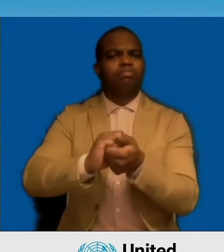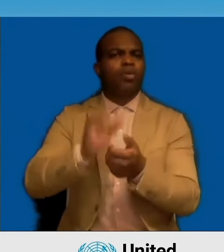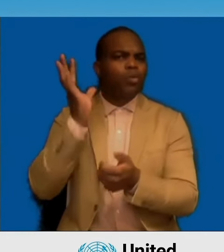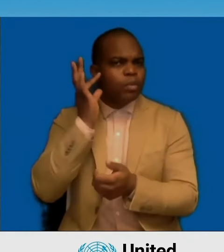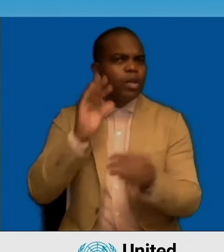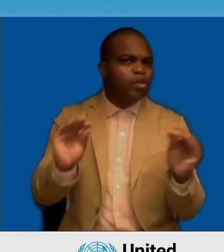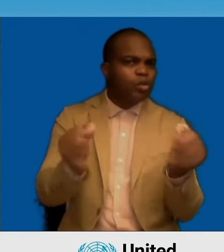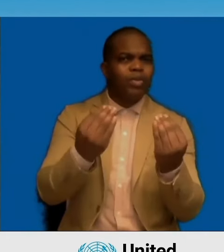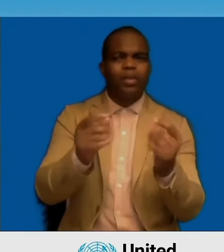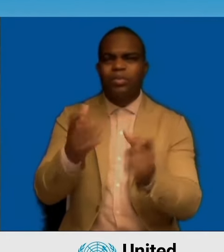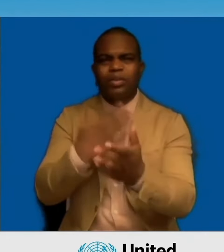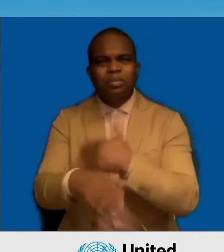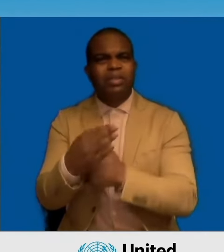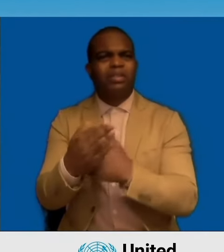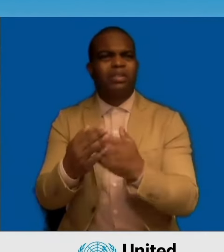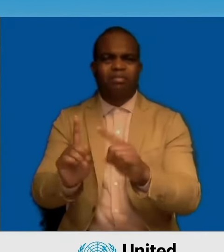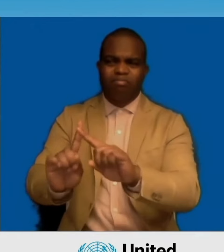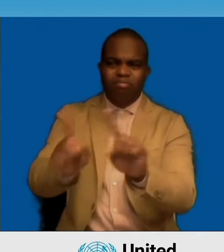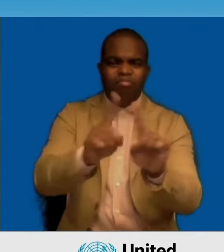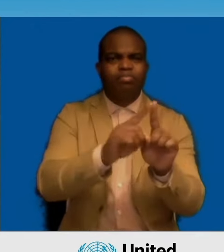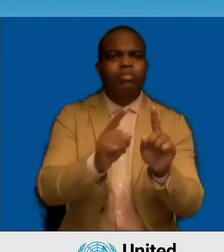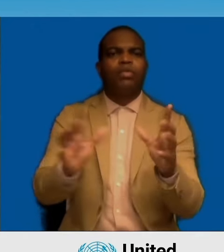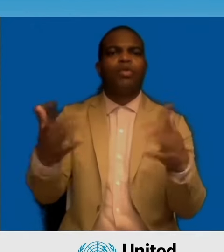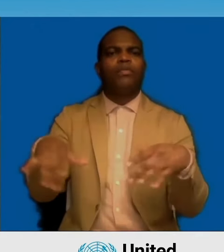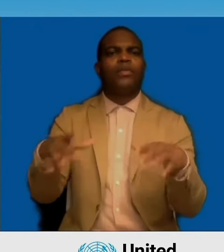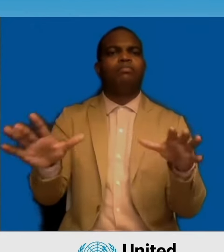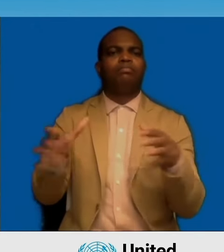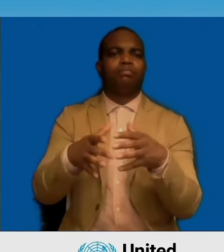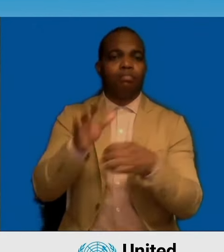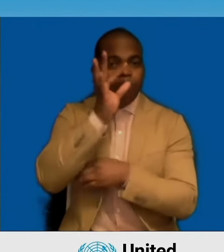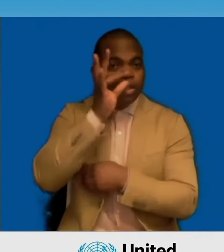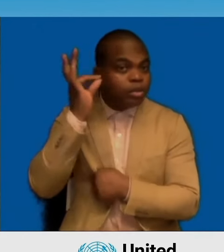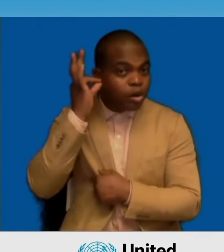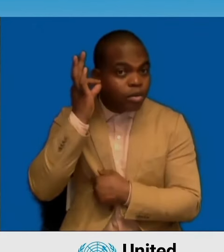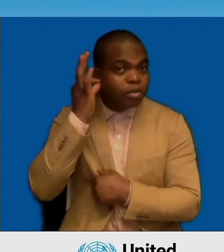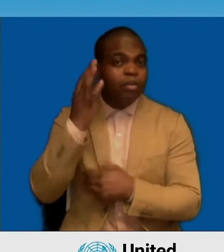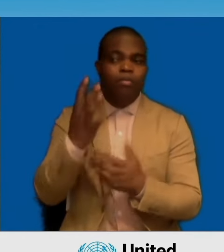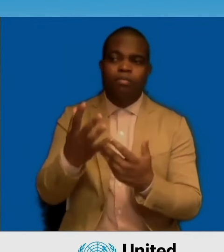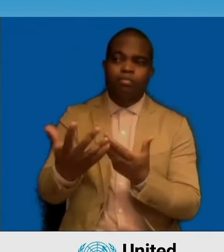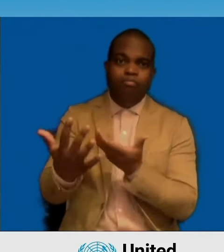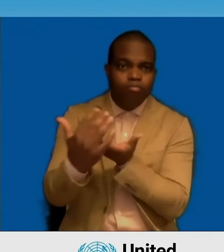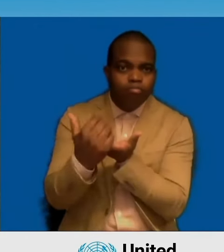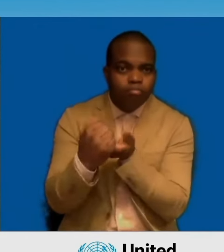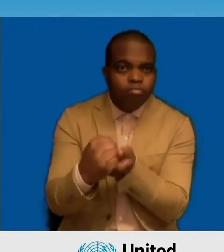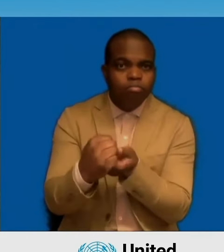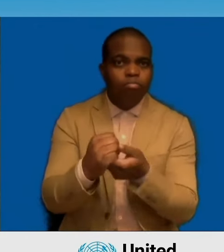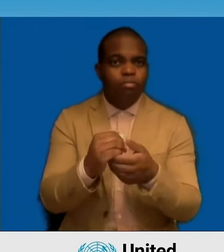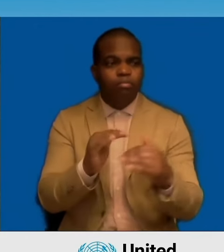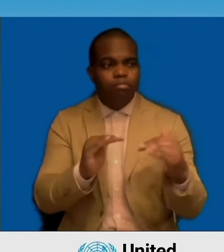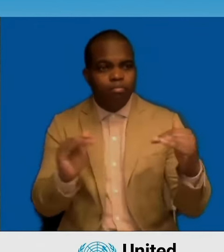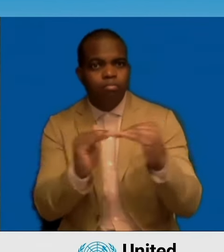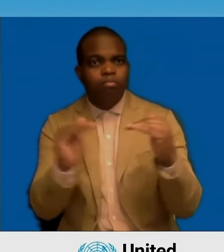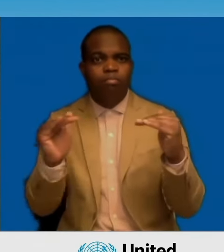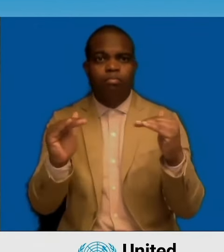peoples in shaping a more humane, equal, and just society. It also brings new vigor to our unfinished